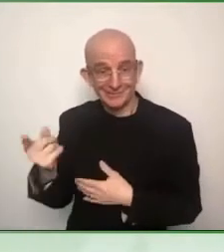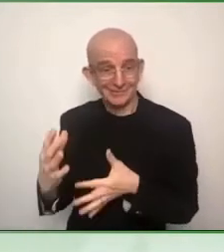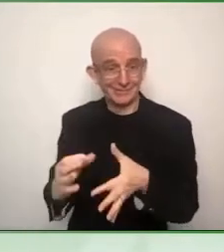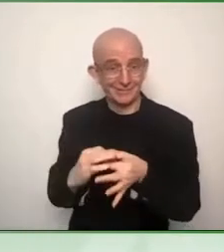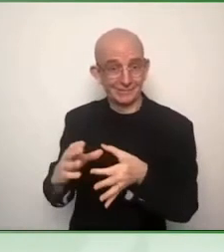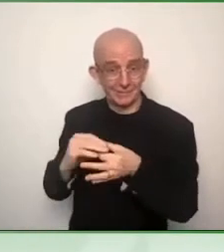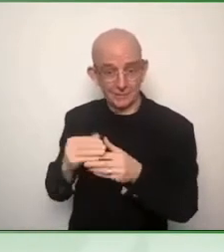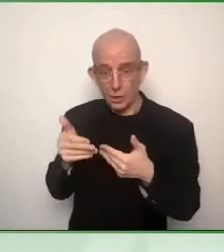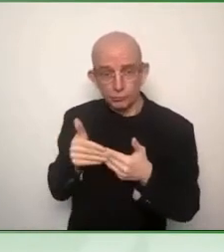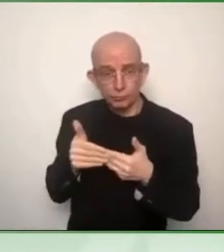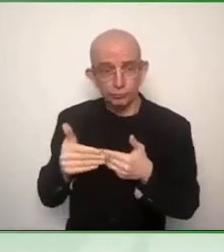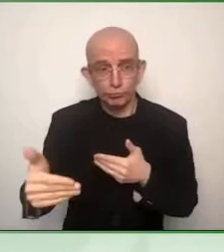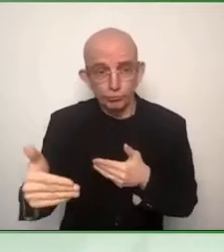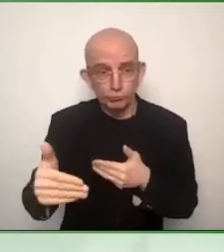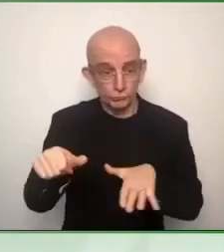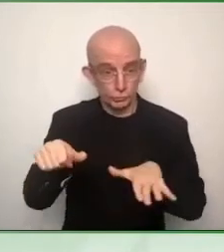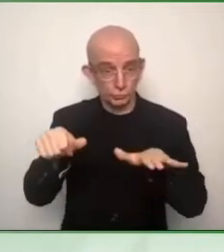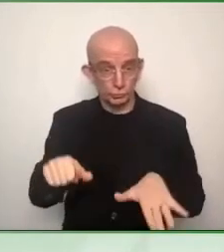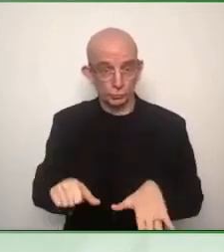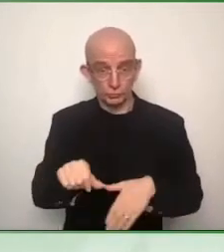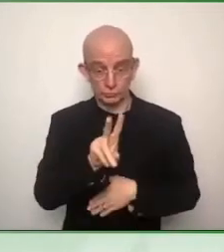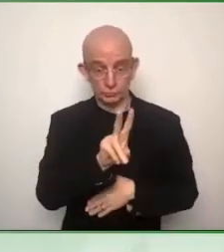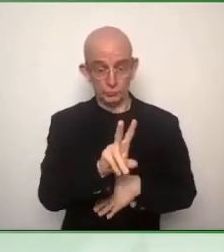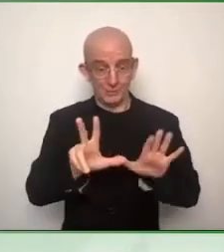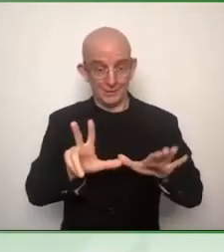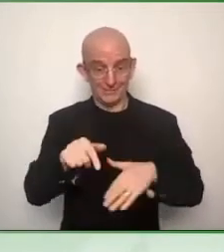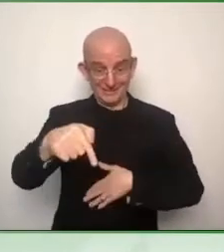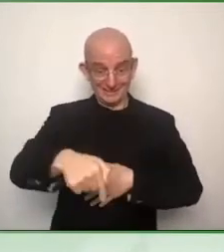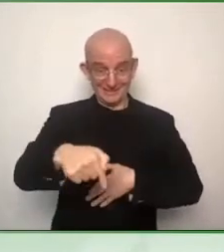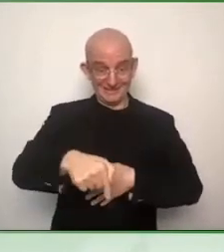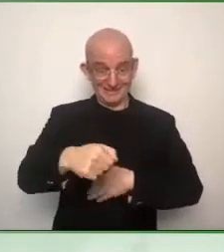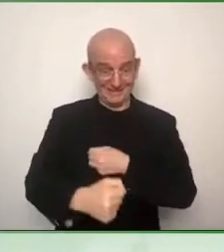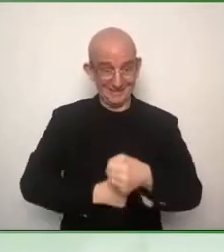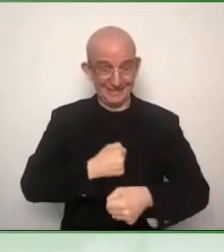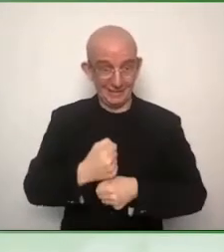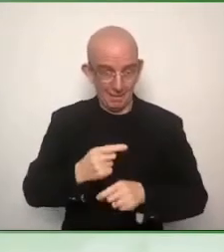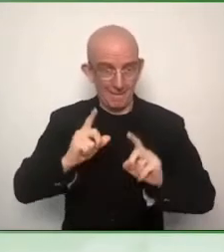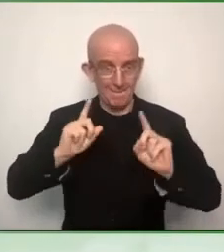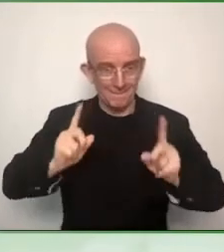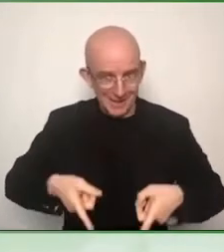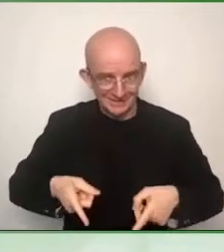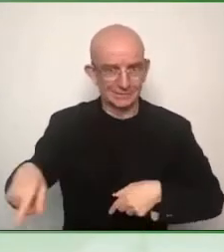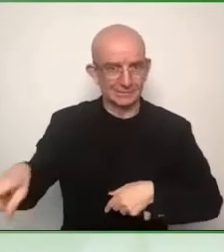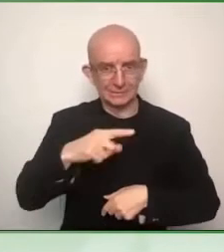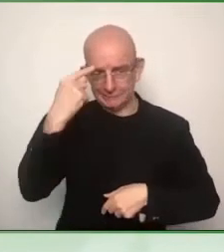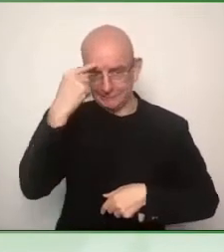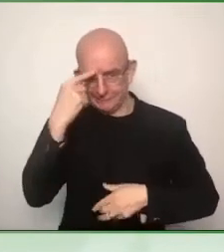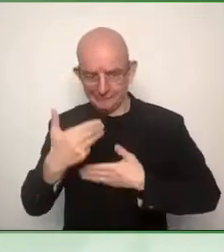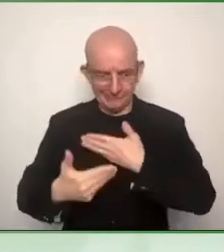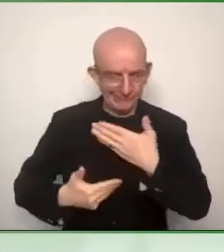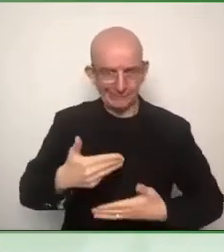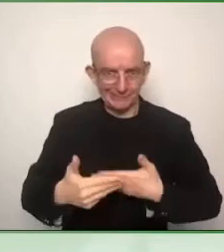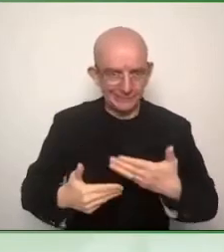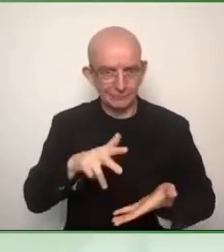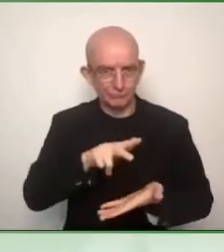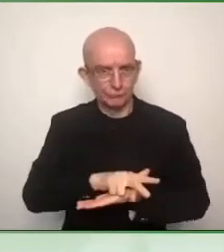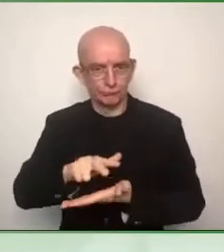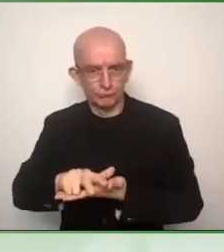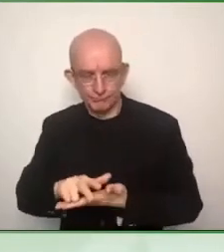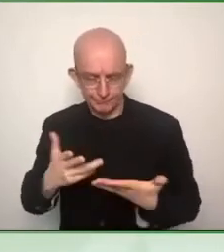Act. And then we will start with the next step in the process, which is working also with